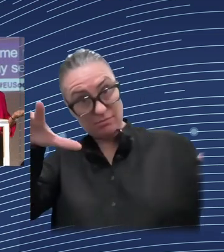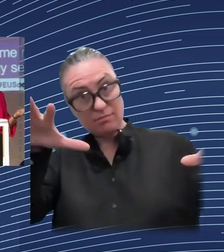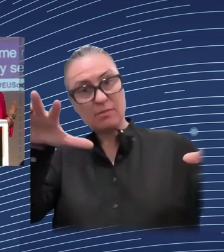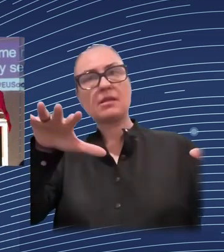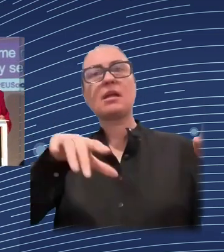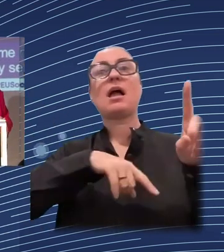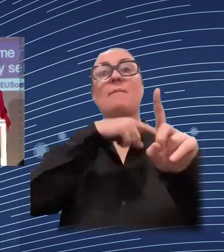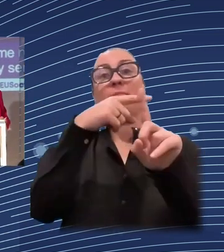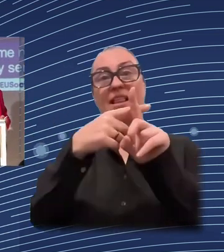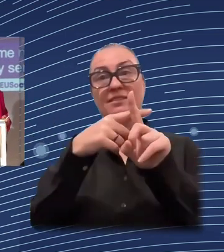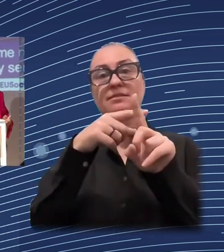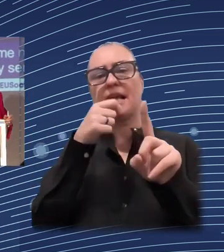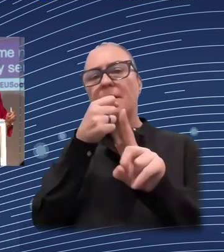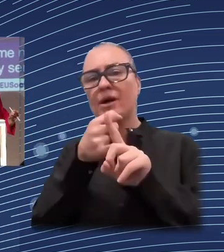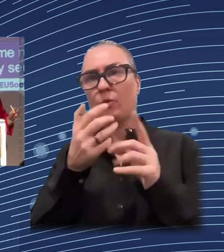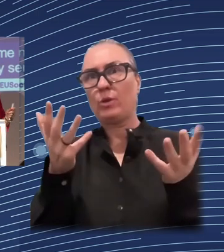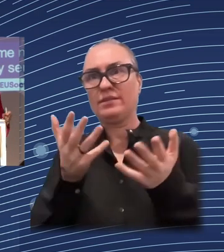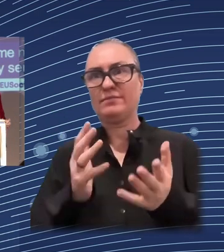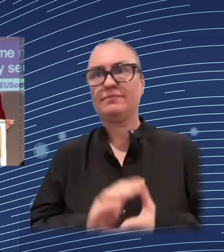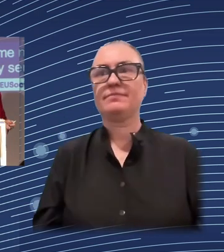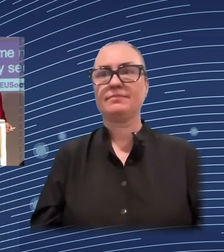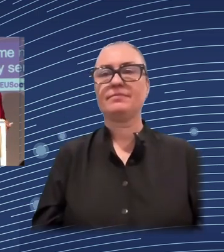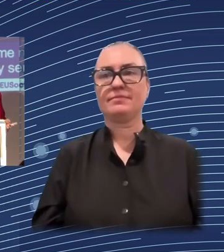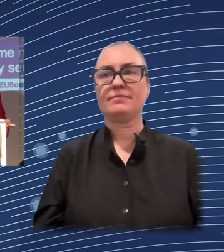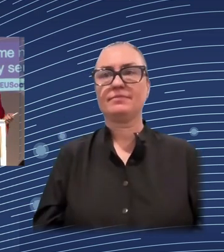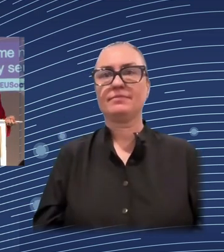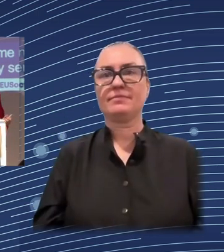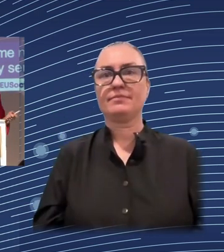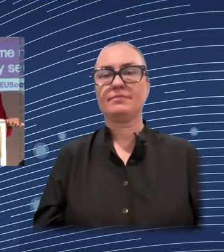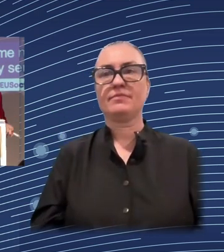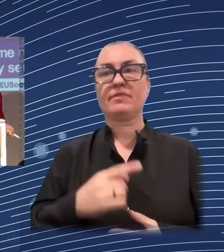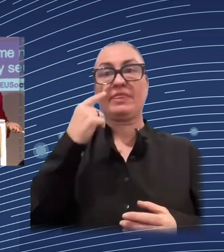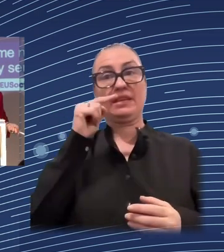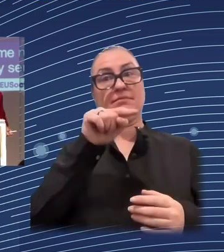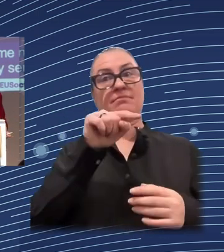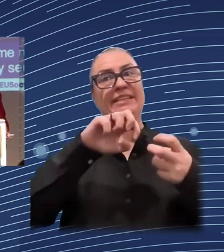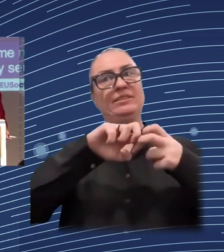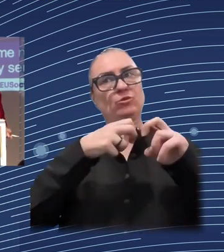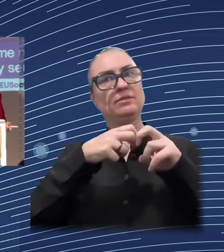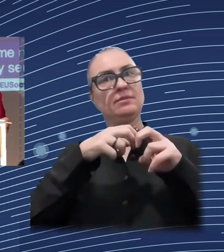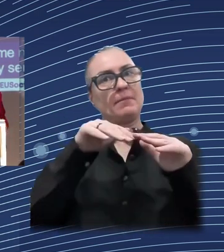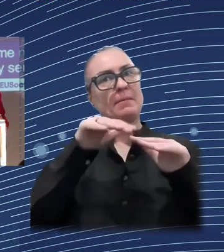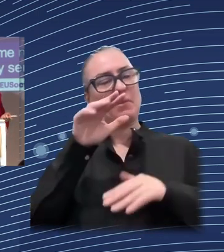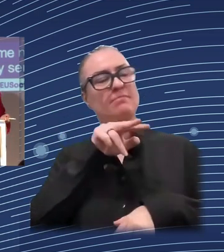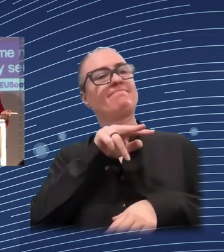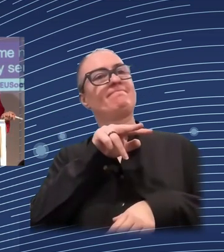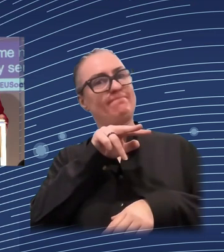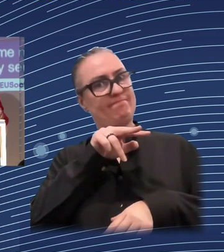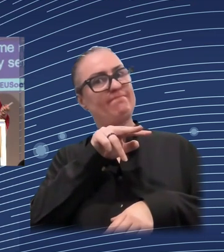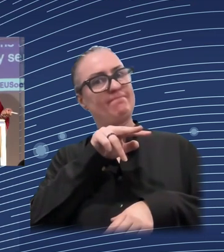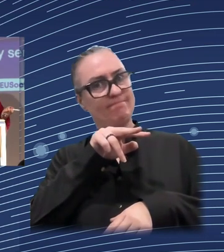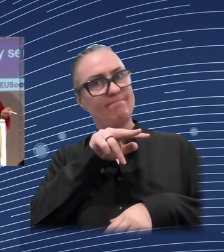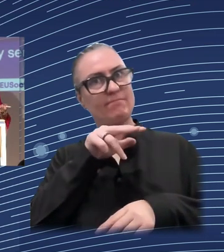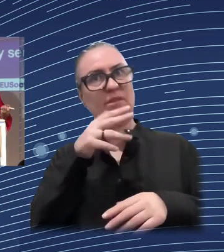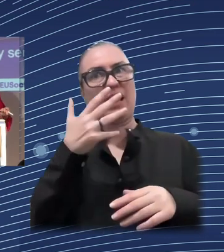I think you need to use them, Micah. I'm not going to be original because my key word is data. I think we are speaking